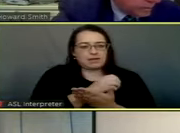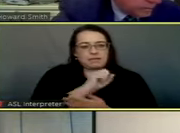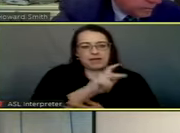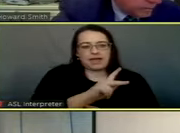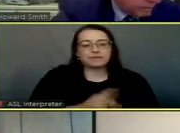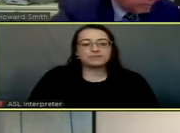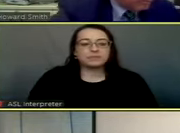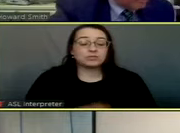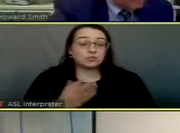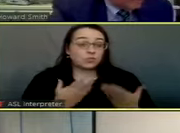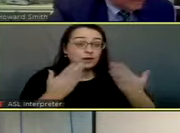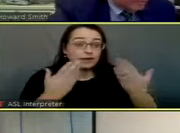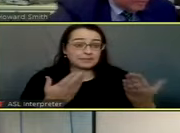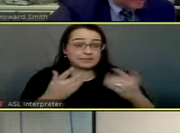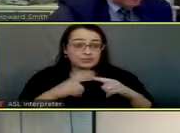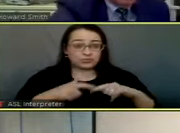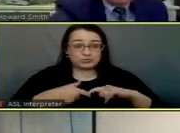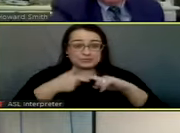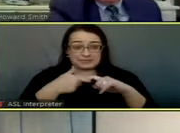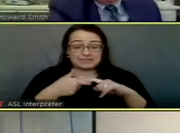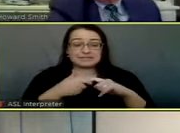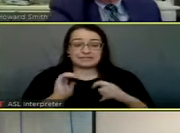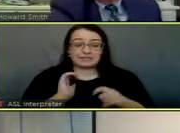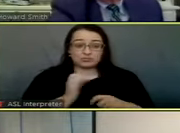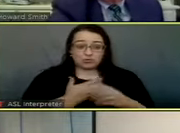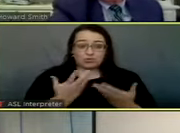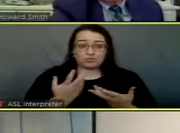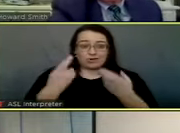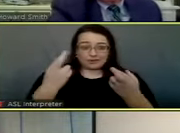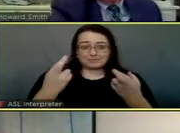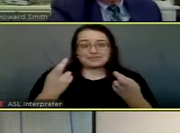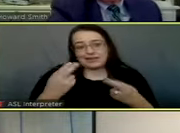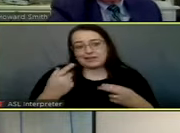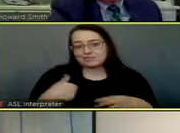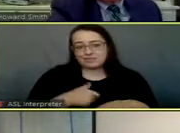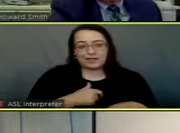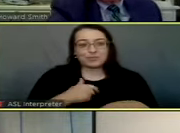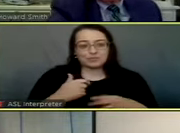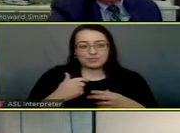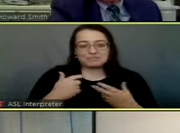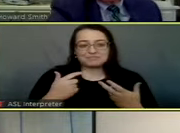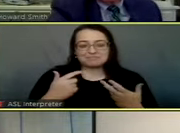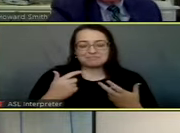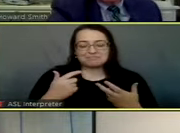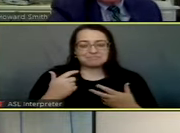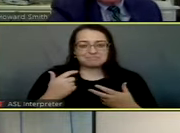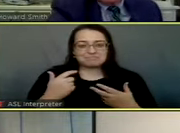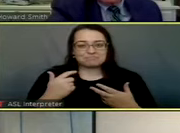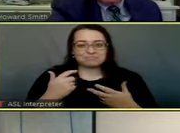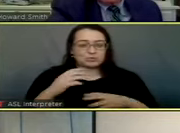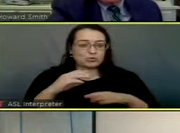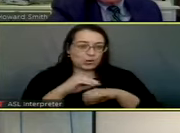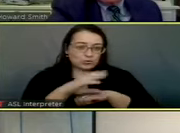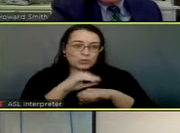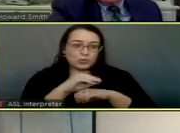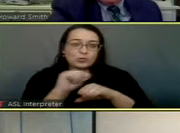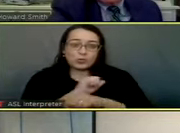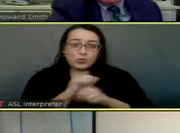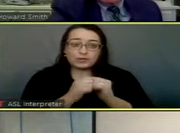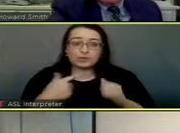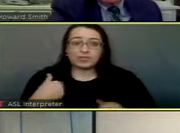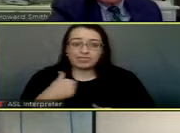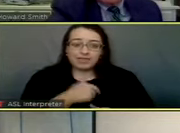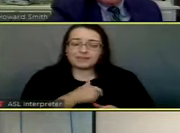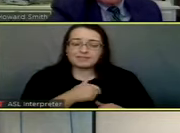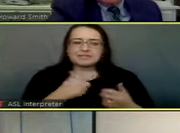The recommendation is to suspend. This is the recommendation that has been sent to us by our consultant who works with us on these